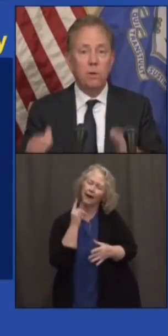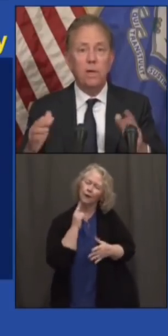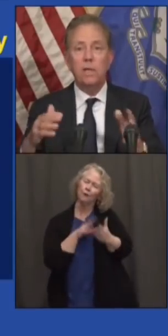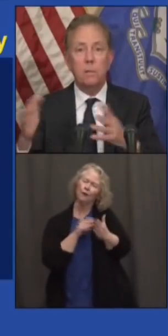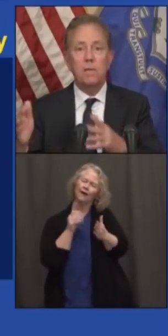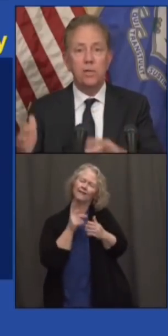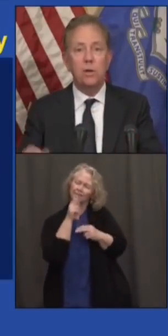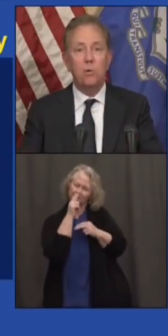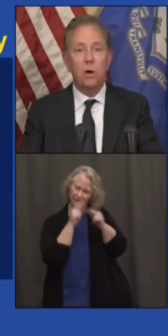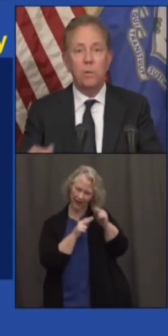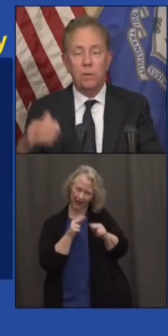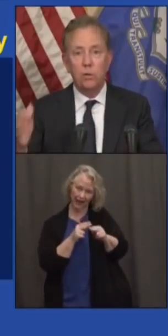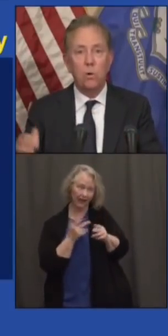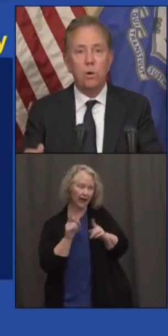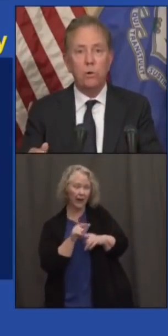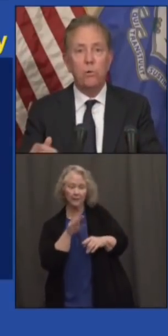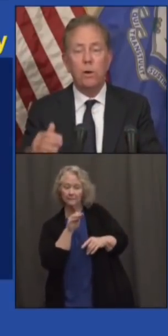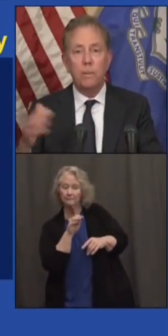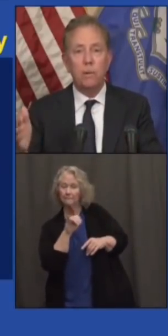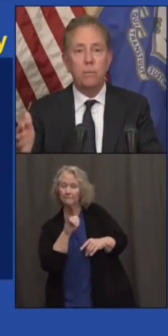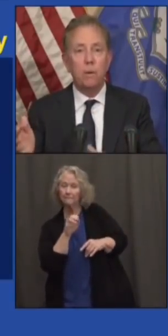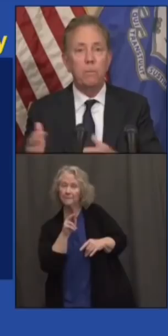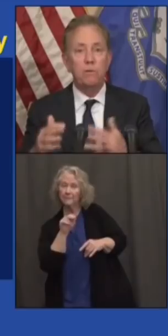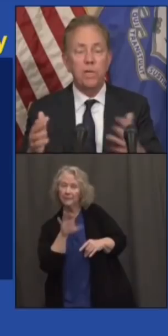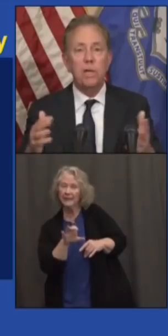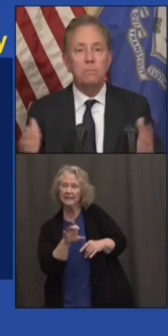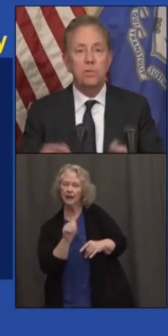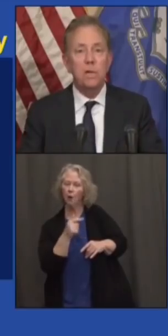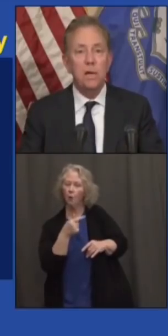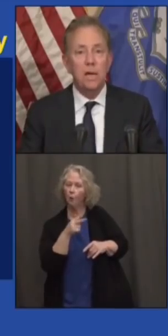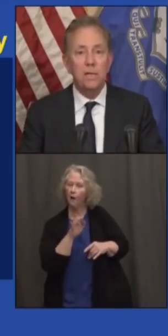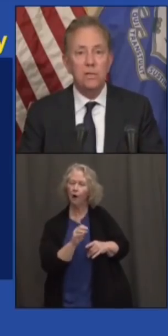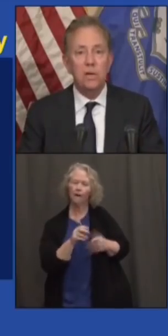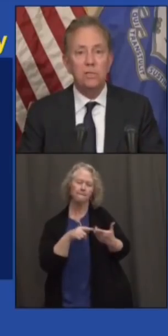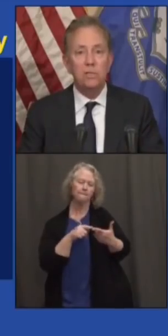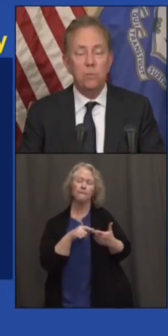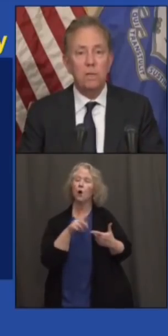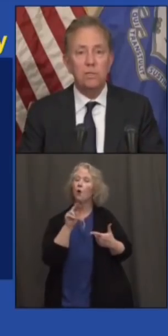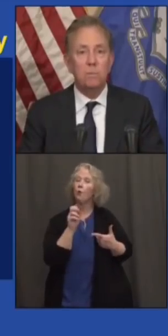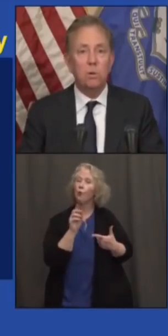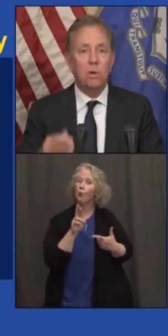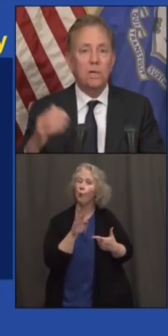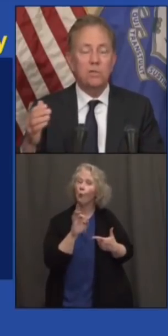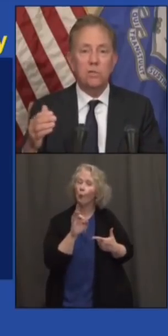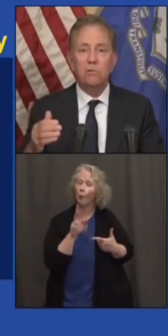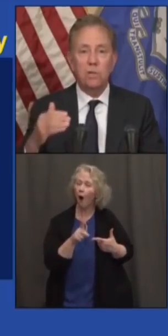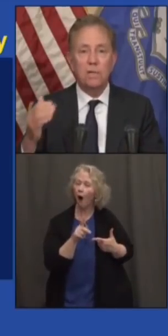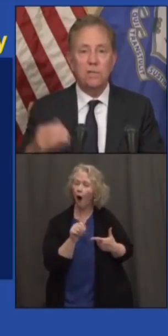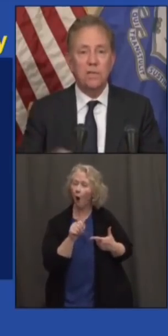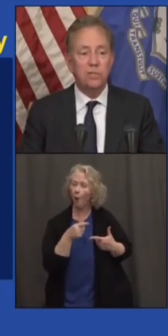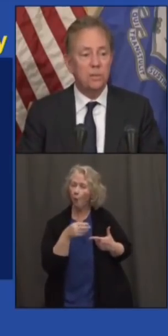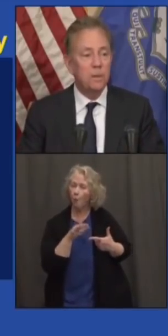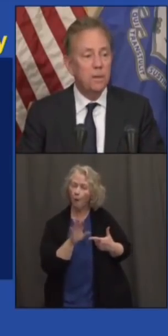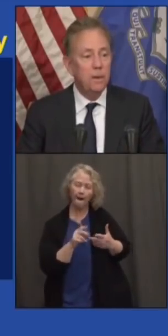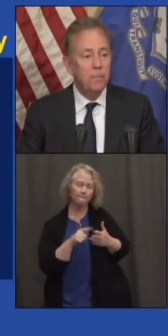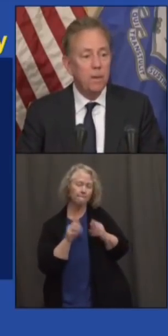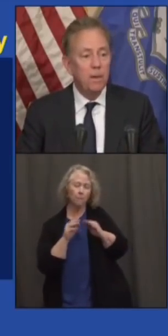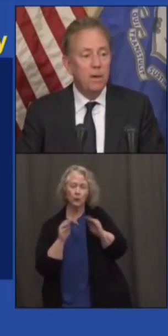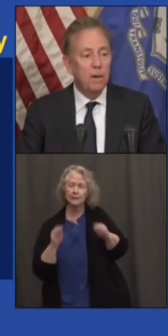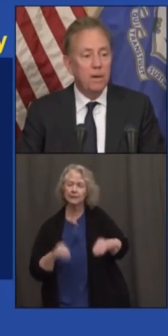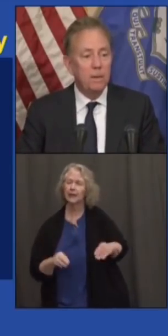Fun learning at the Mystic Aquarium, at the Norwalk Aquarium, our museums and the such, as well as some learning and socialization.